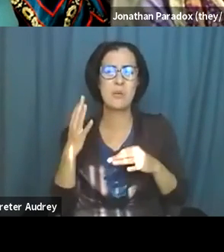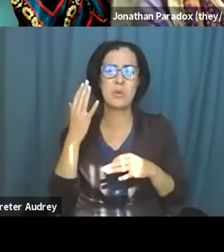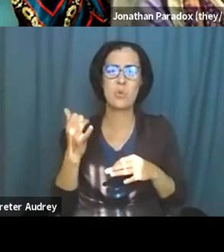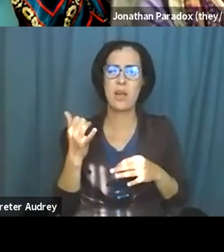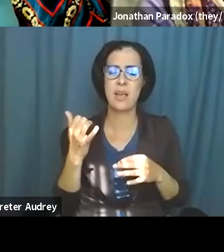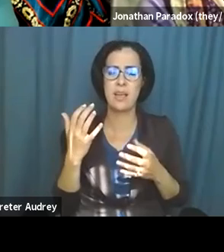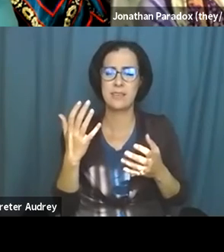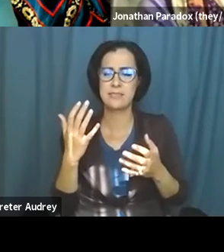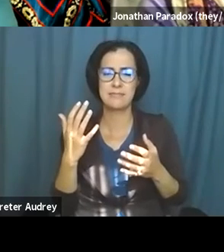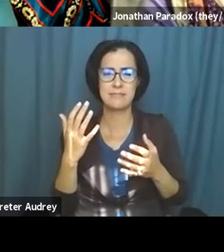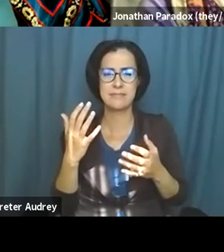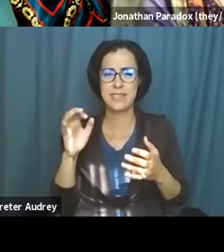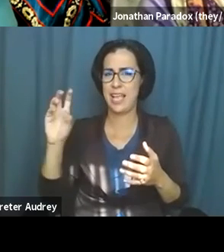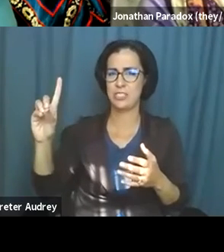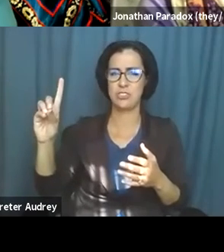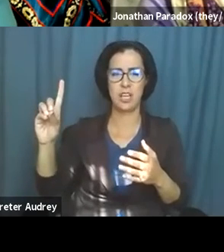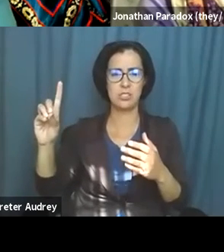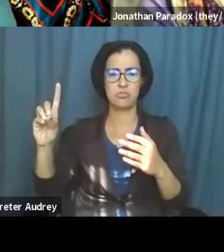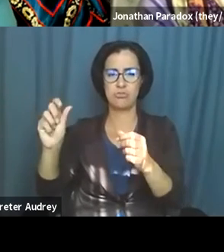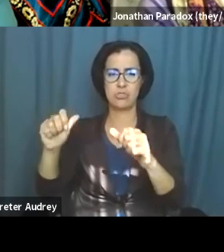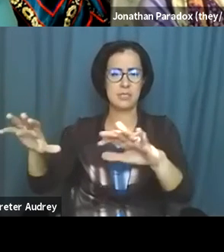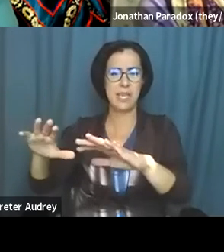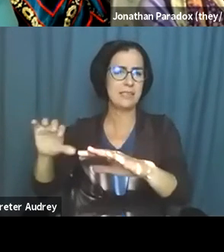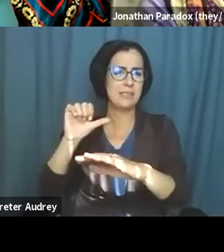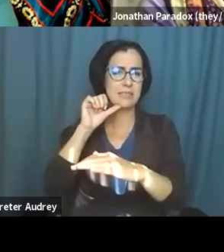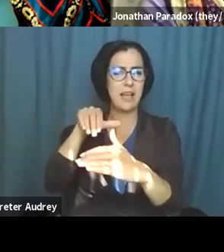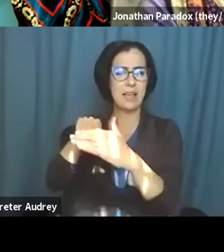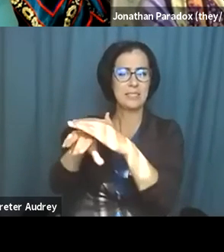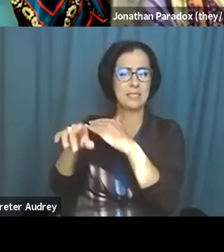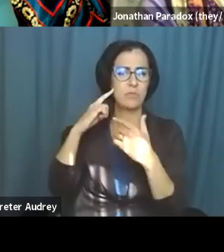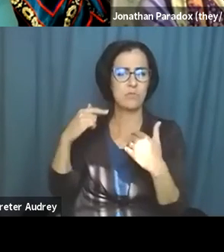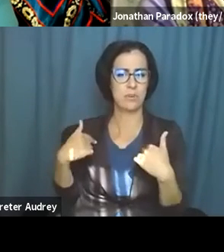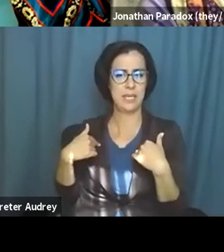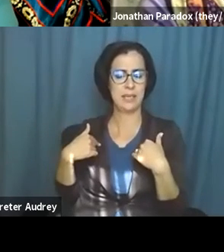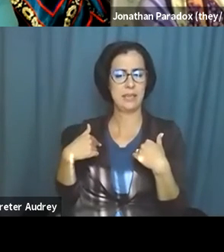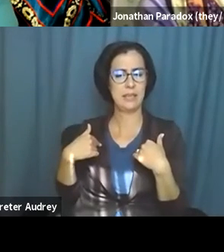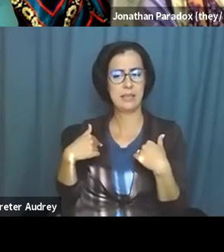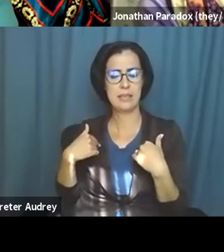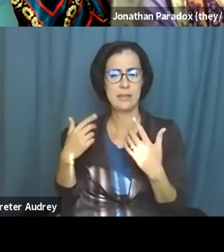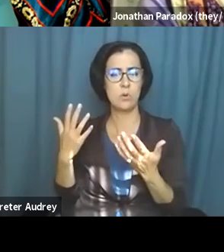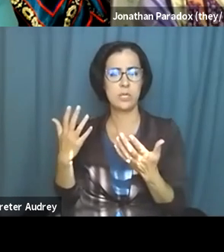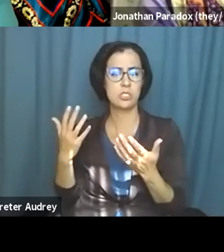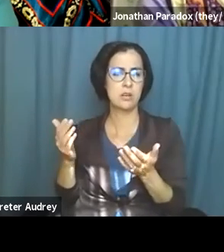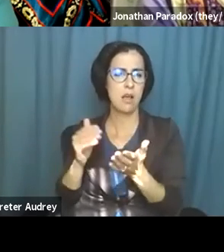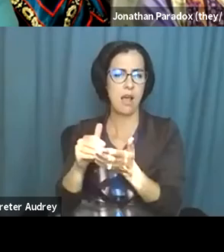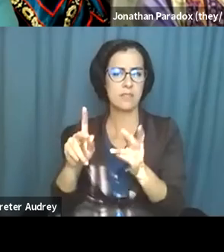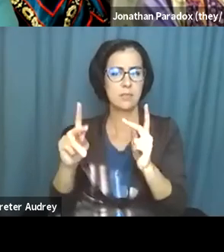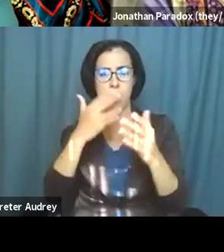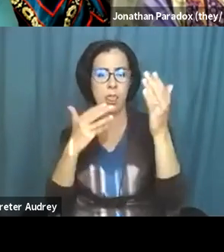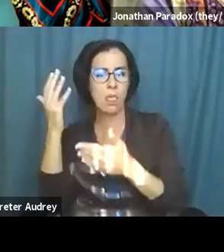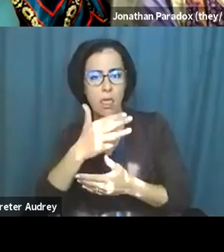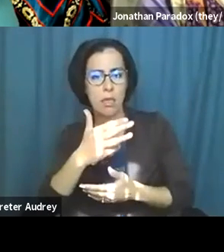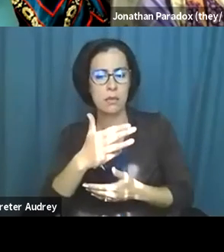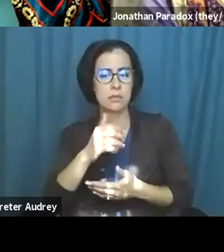educational spaces are inaccessible to me in ways that are less maybe apparent, um, such as, you know,